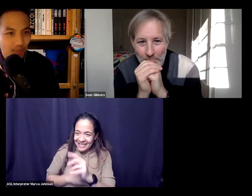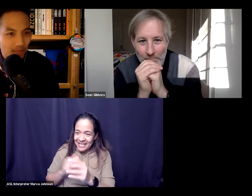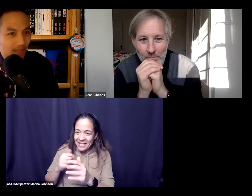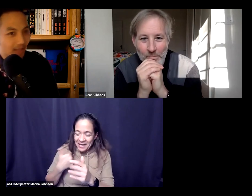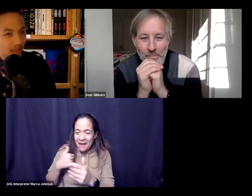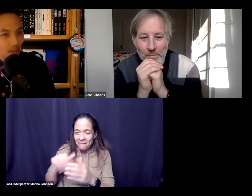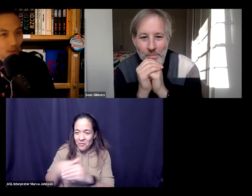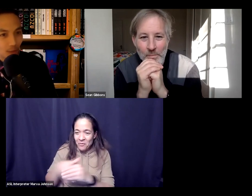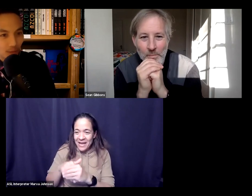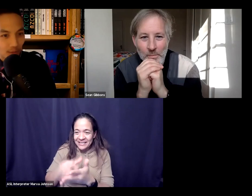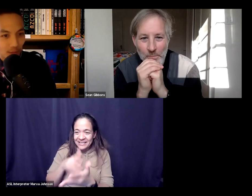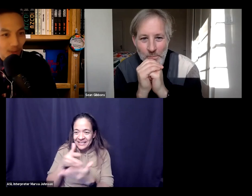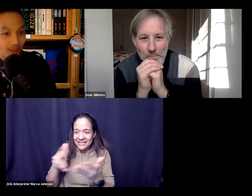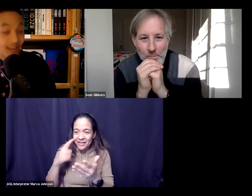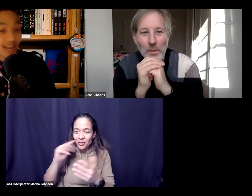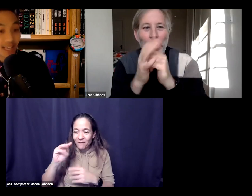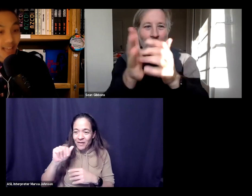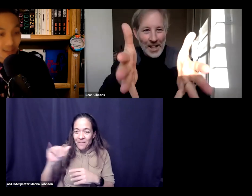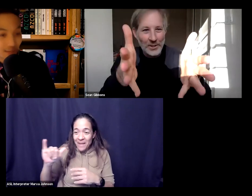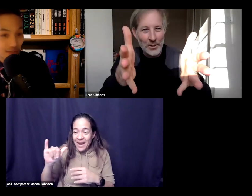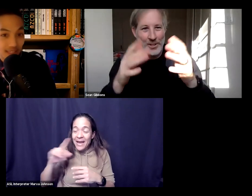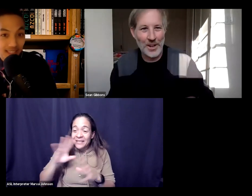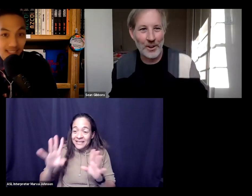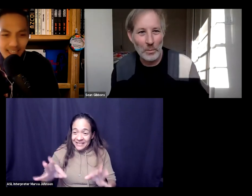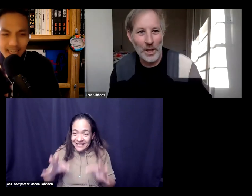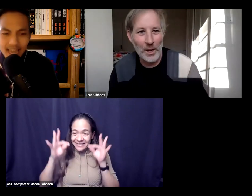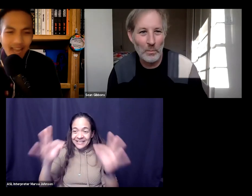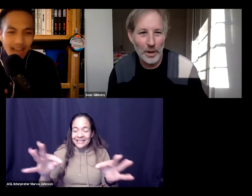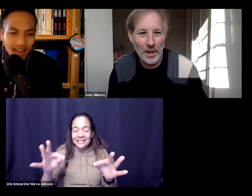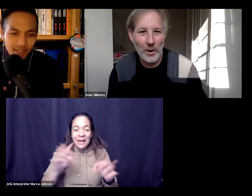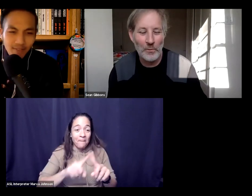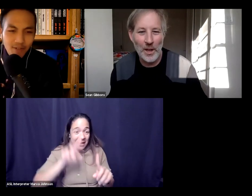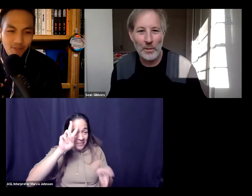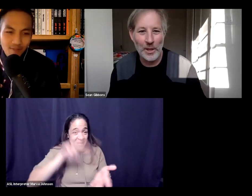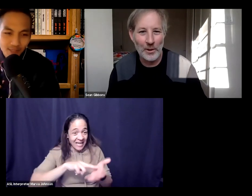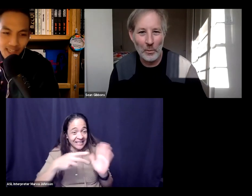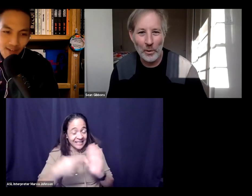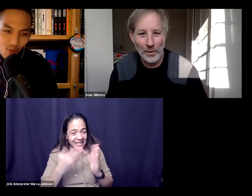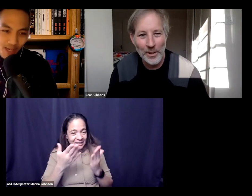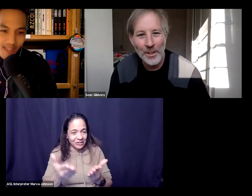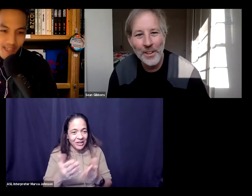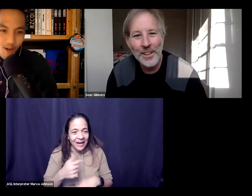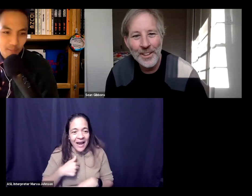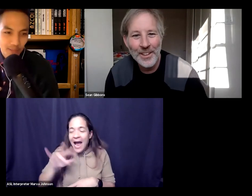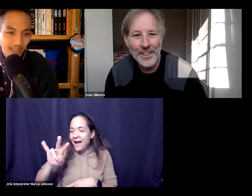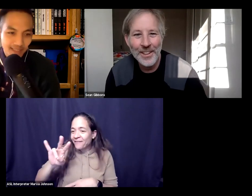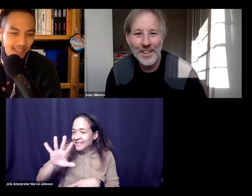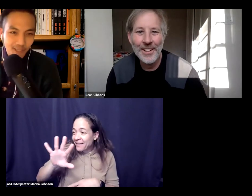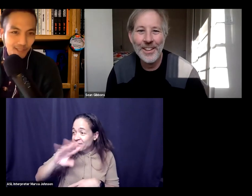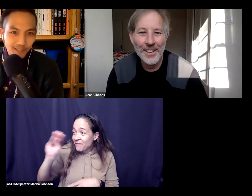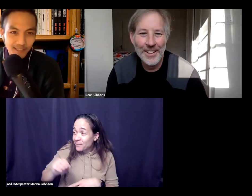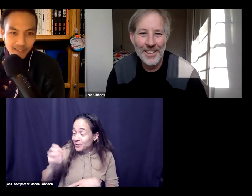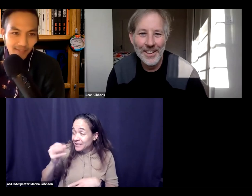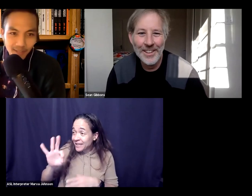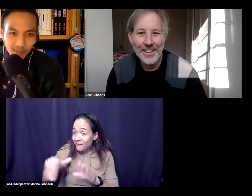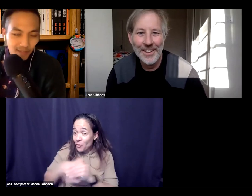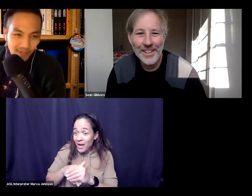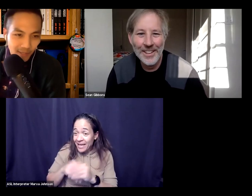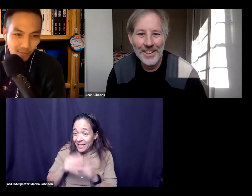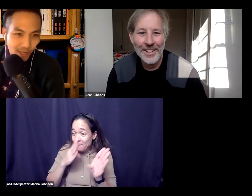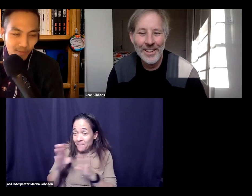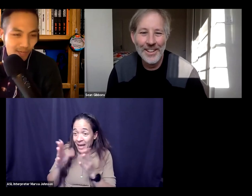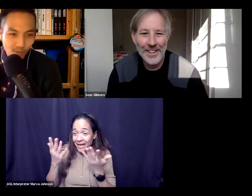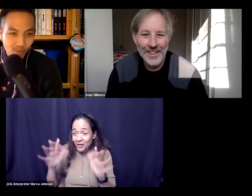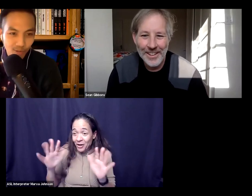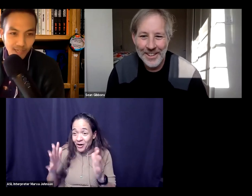it's been postponed so i but the intention is there yeah i have 75 percent of a wedding already planned that just you know i've got the